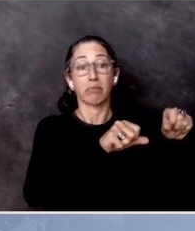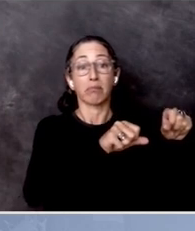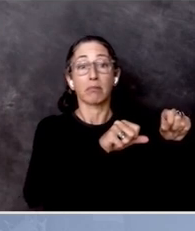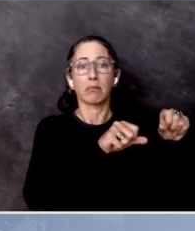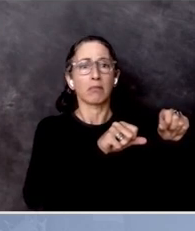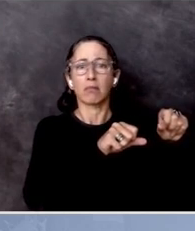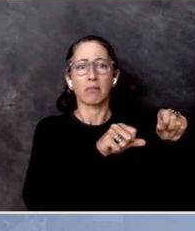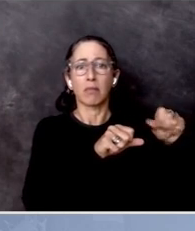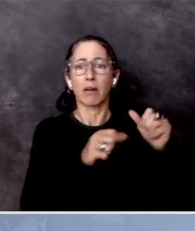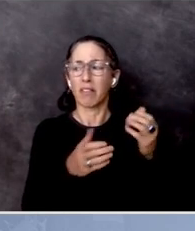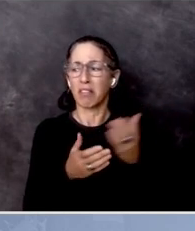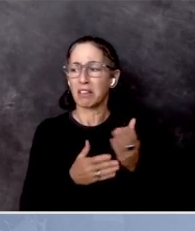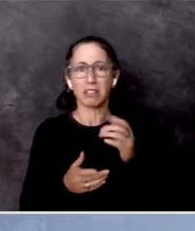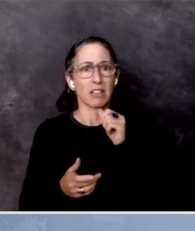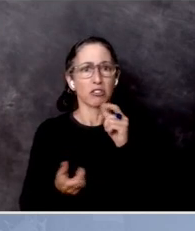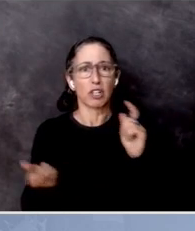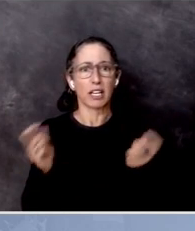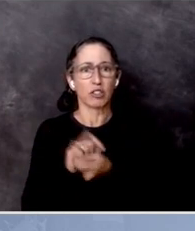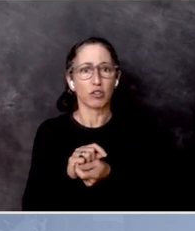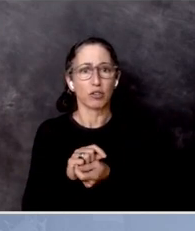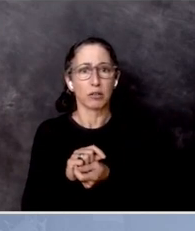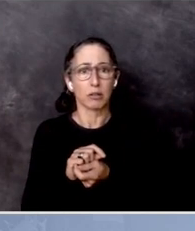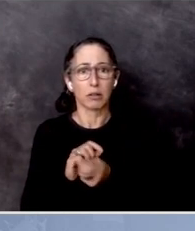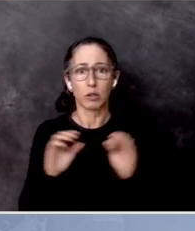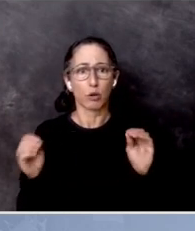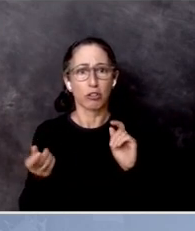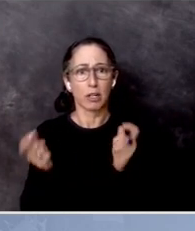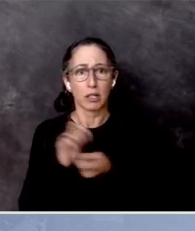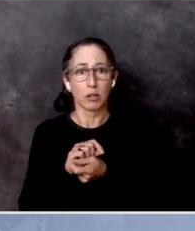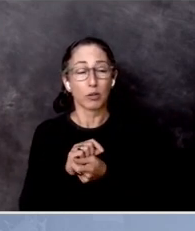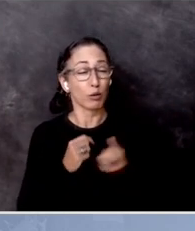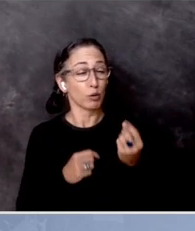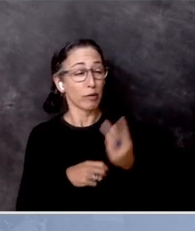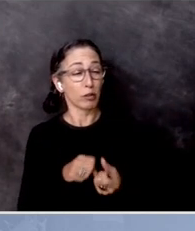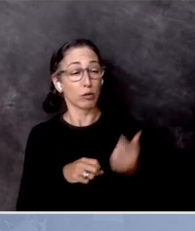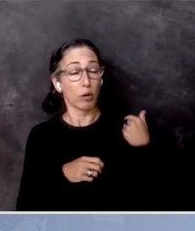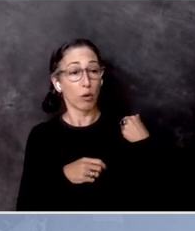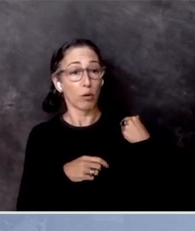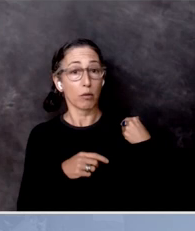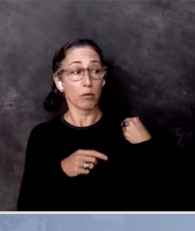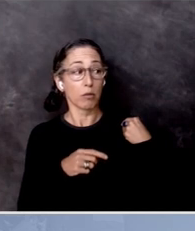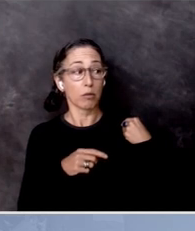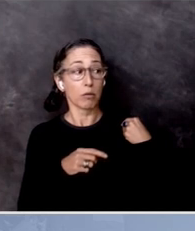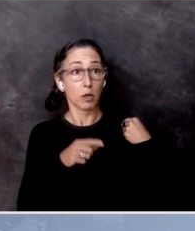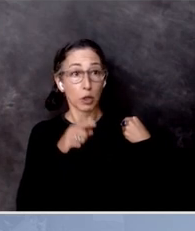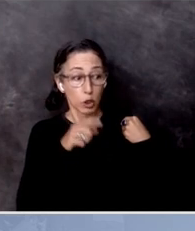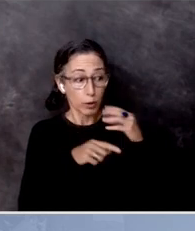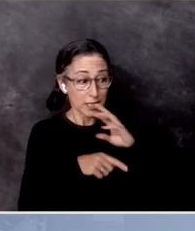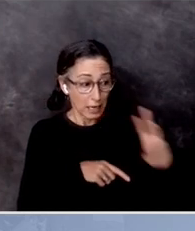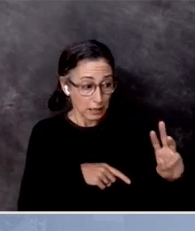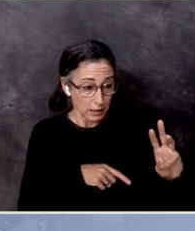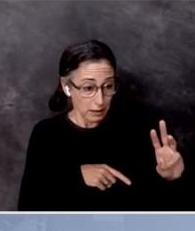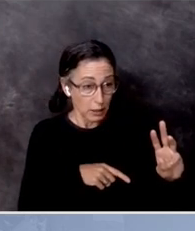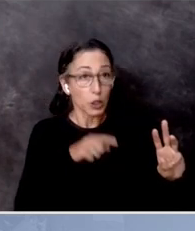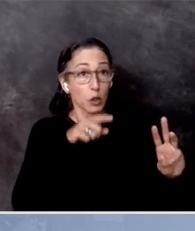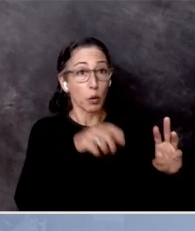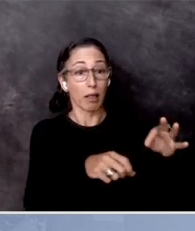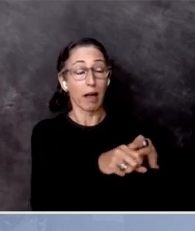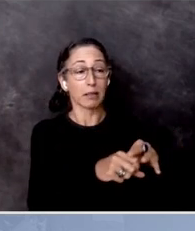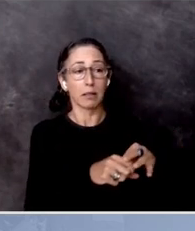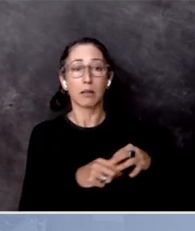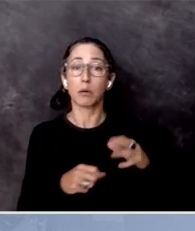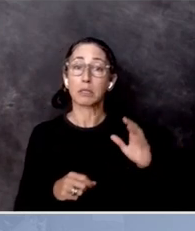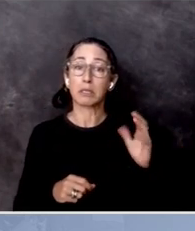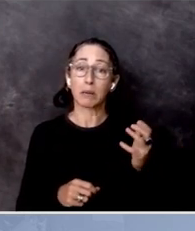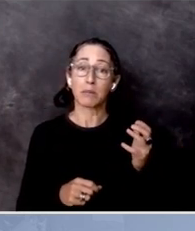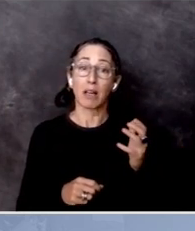some of them, you know, 12 years ago, you were six when you got elected. And while that doesn't seem like a long time ago